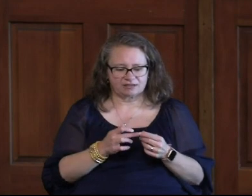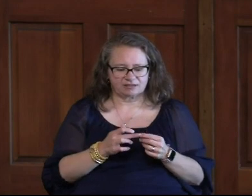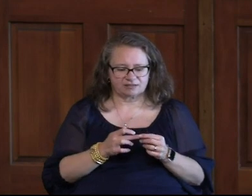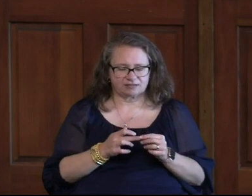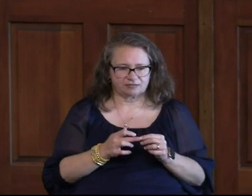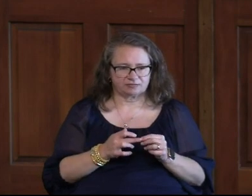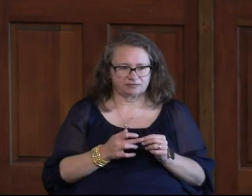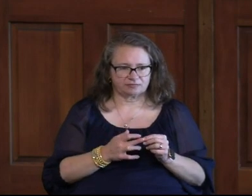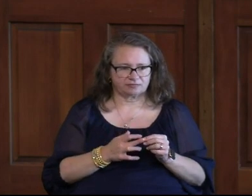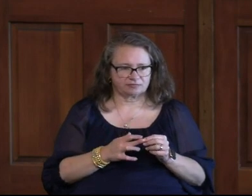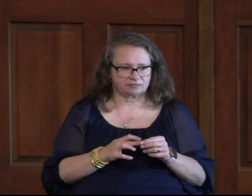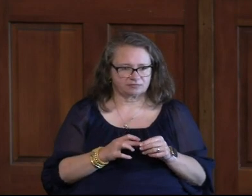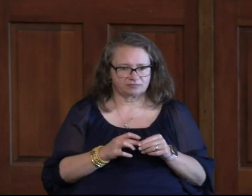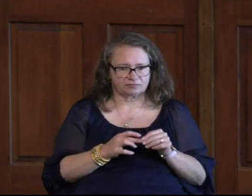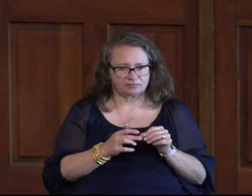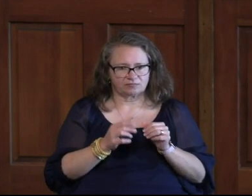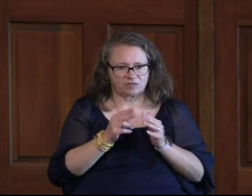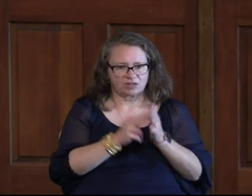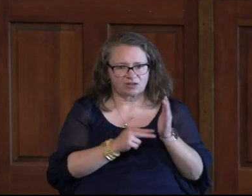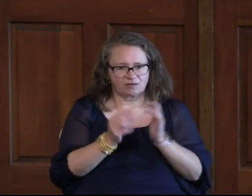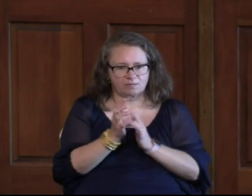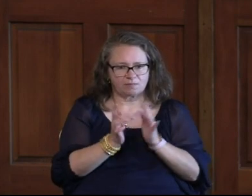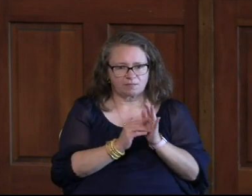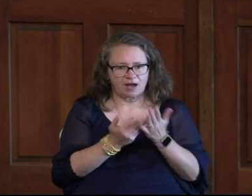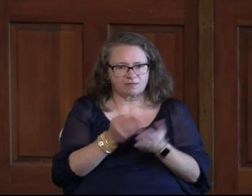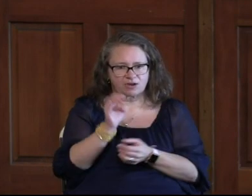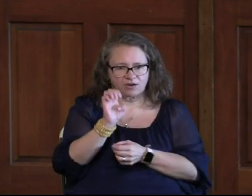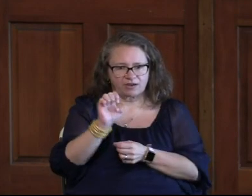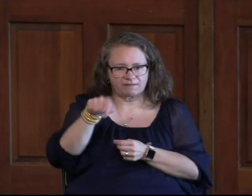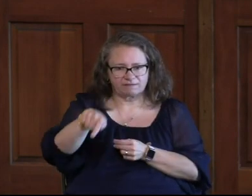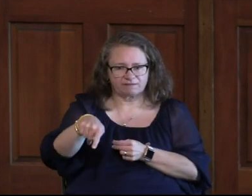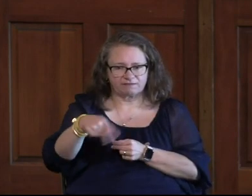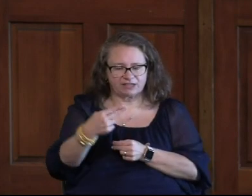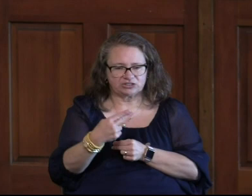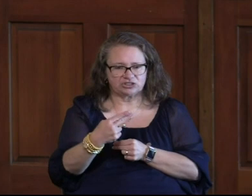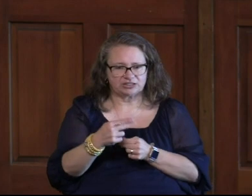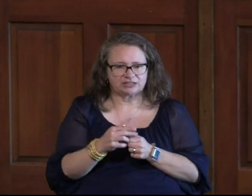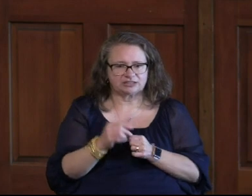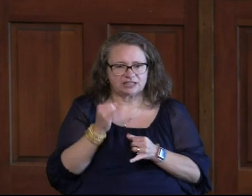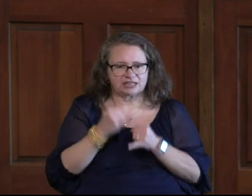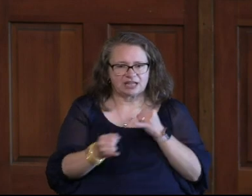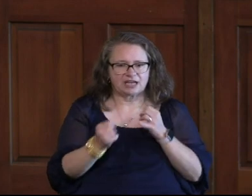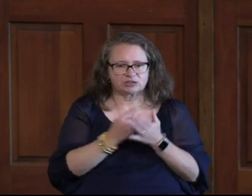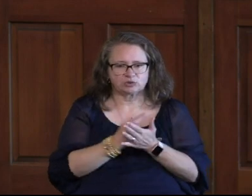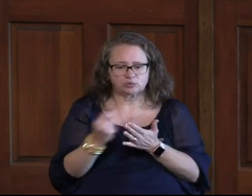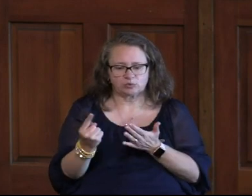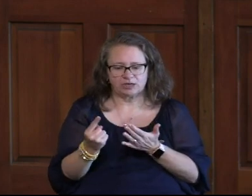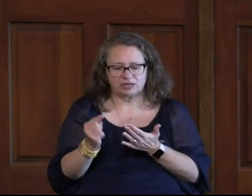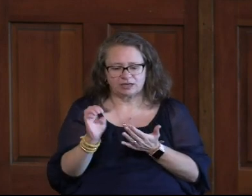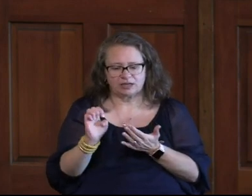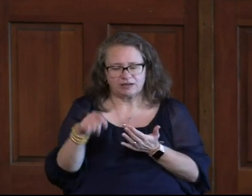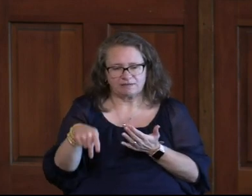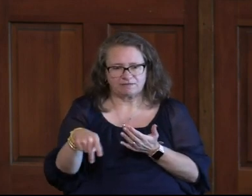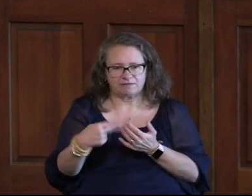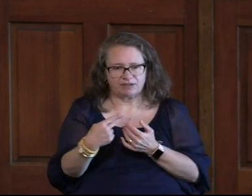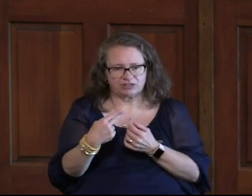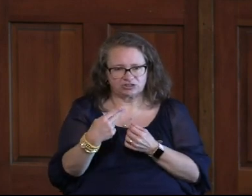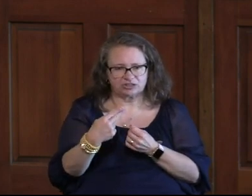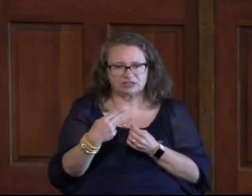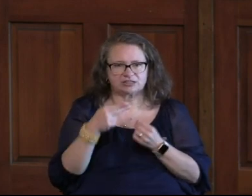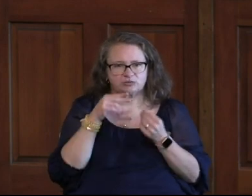Let's get into God's word If you have your Bible I want you to go to Ephesians Last week we were in Ephesians And as I was